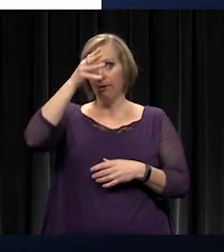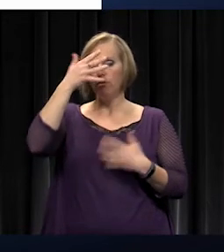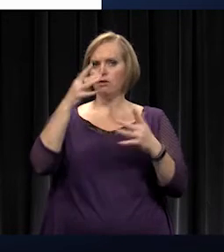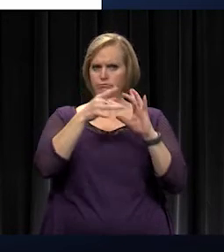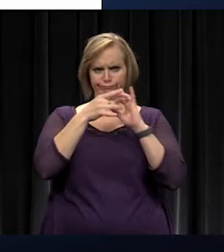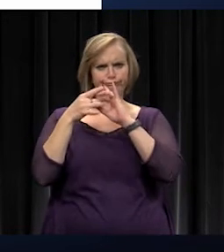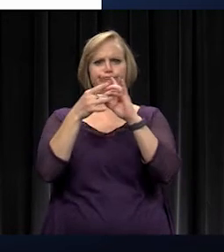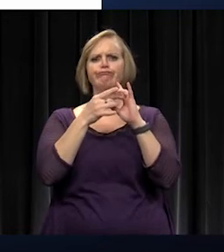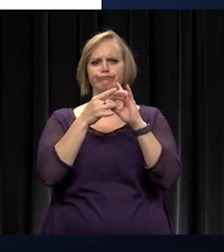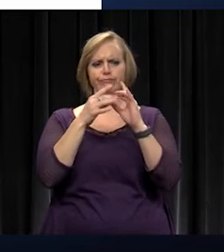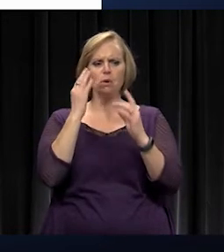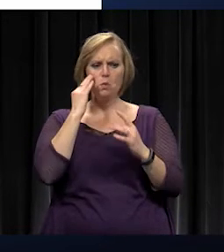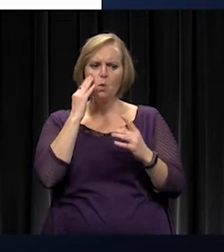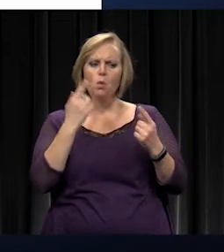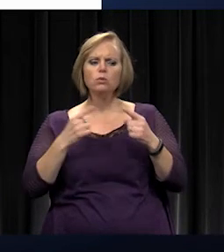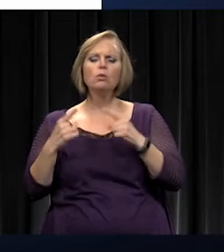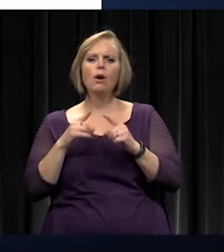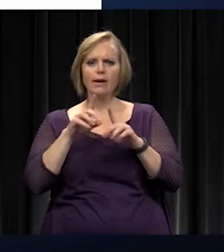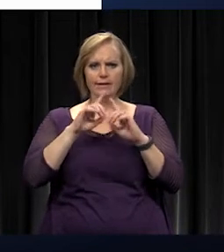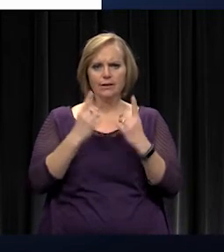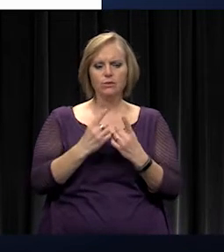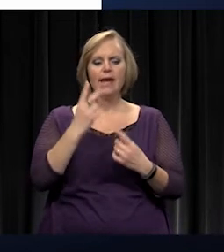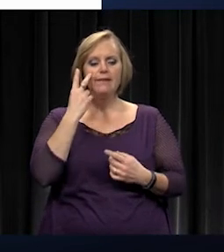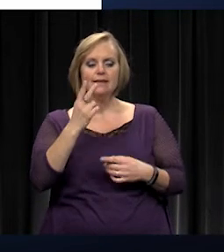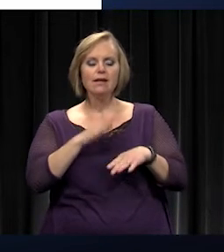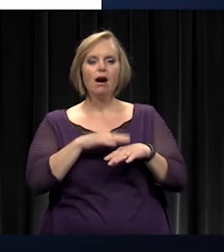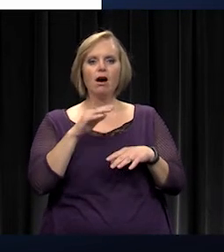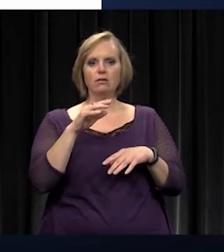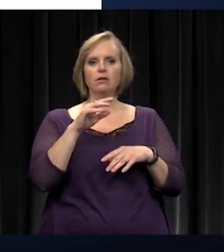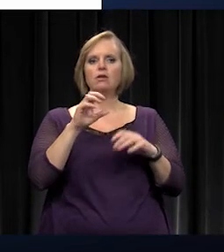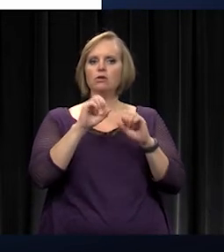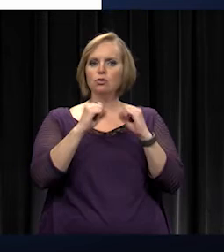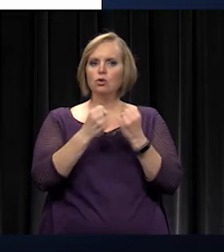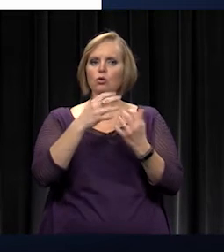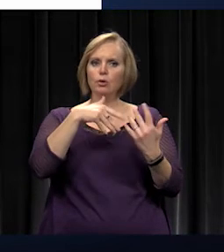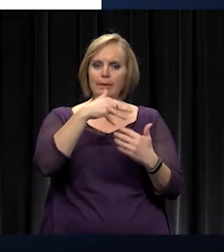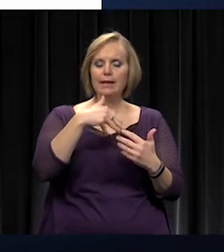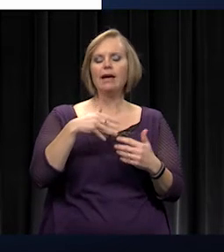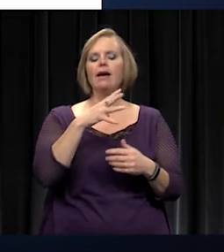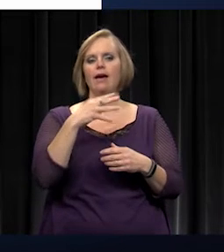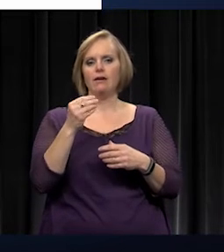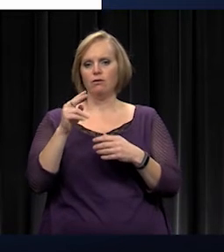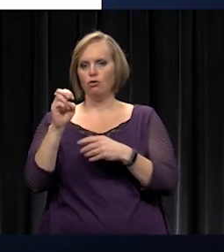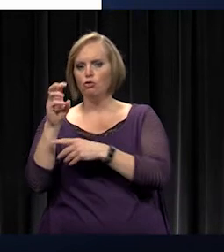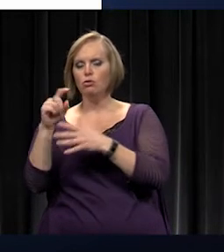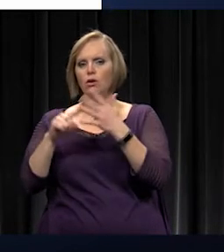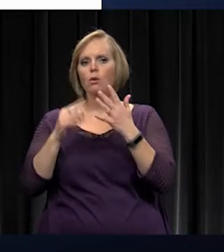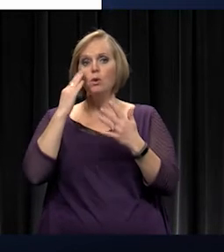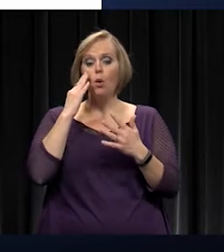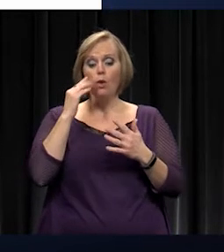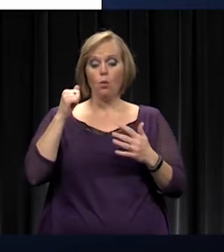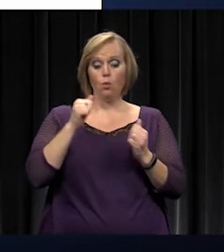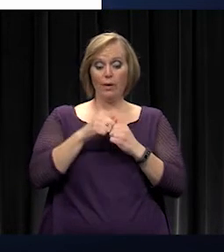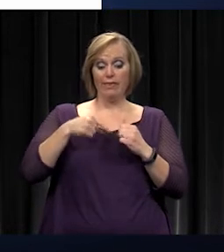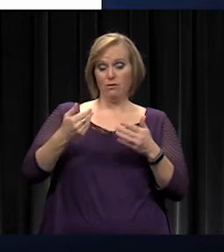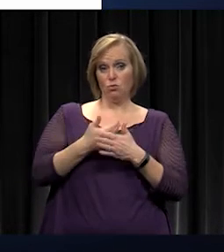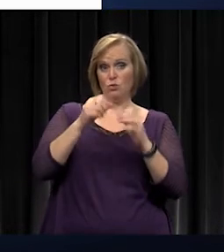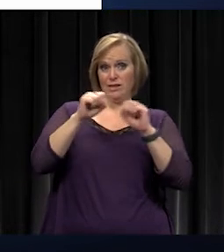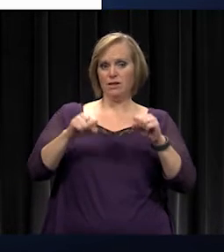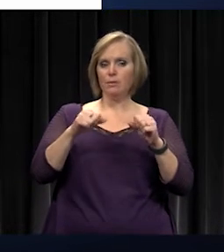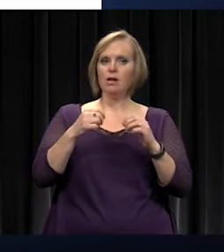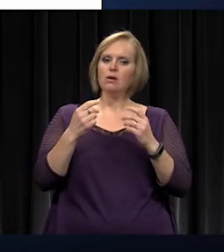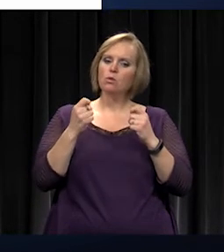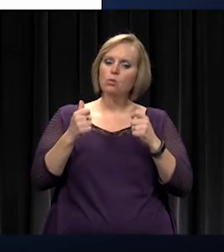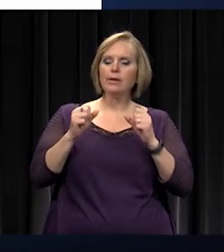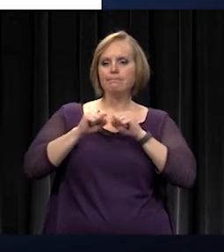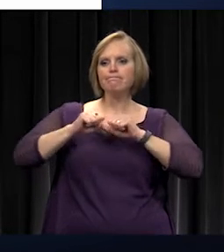about that before. They're seeing information on social media and on the news. And we know that through a system like this, we can get out information quickly and alleviate